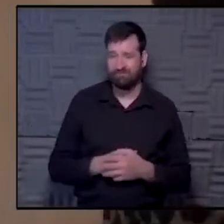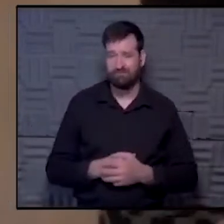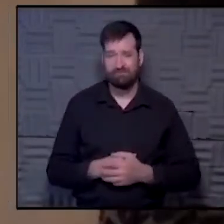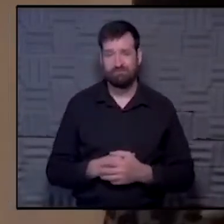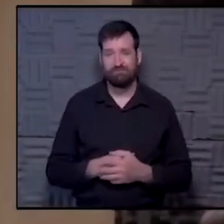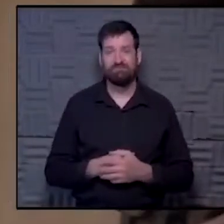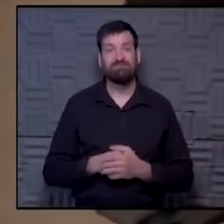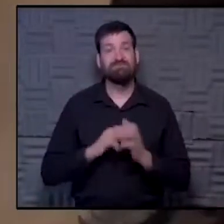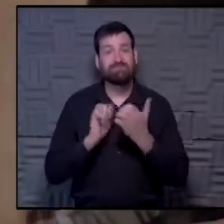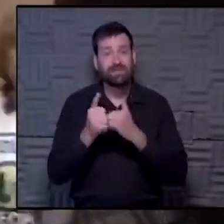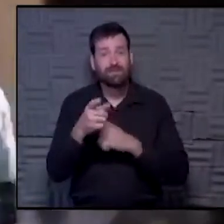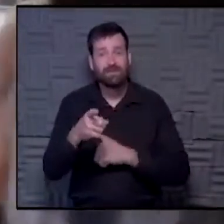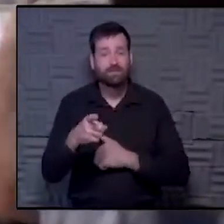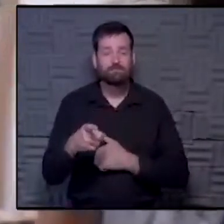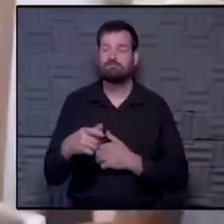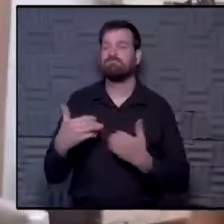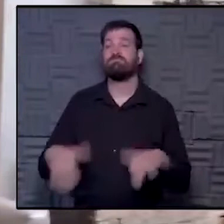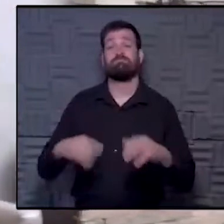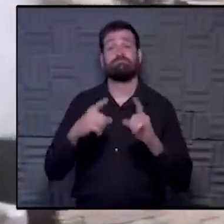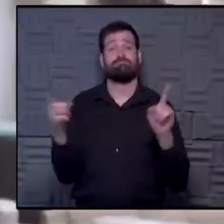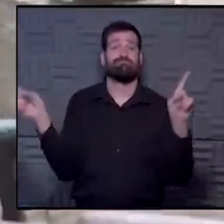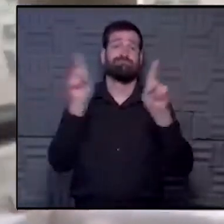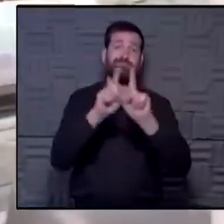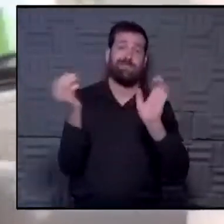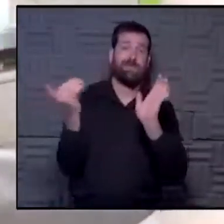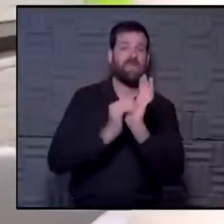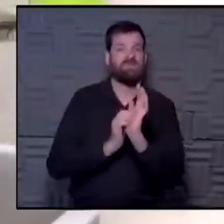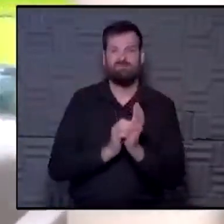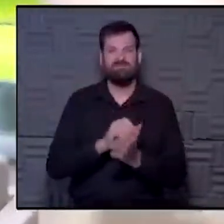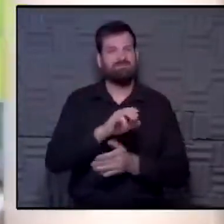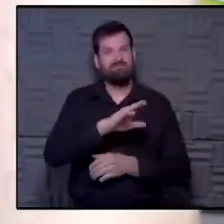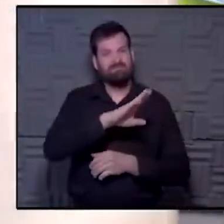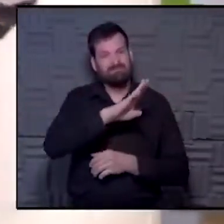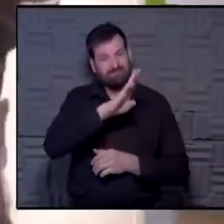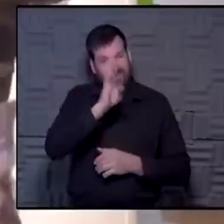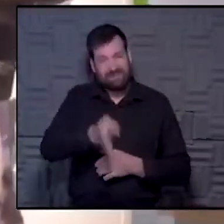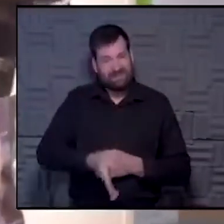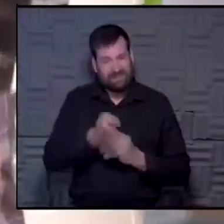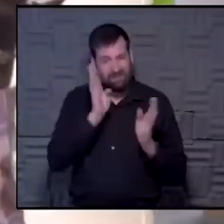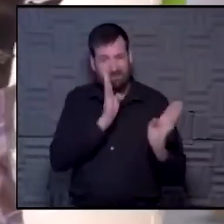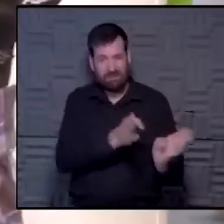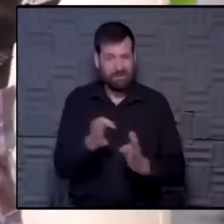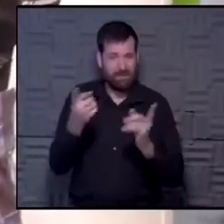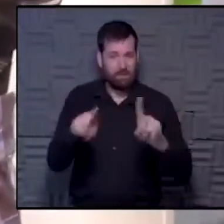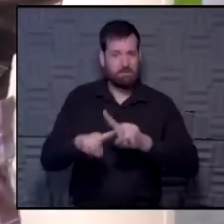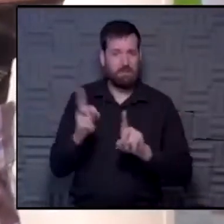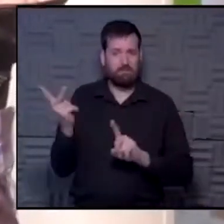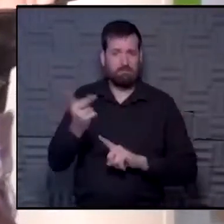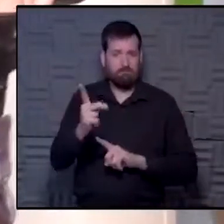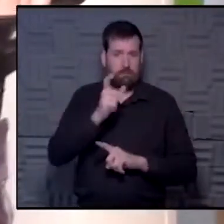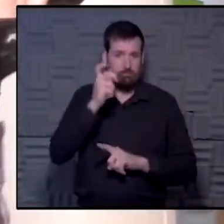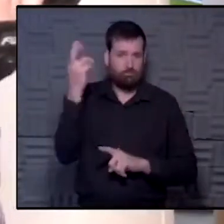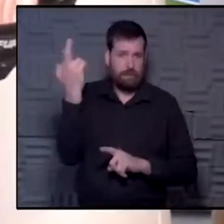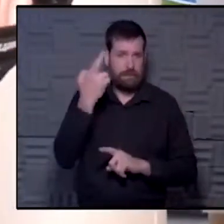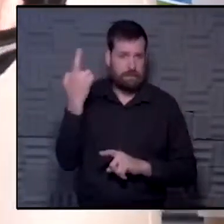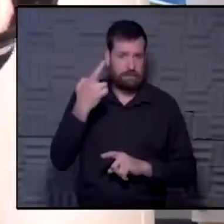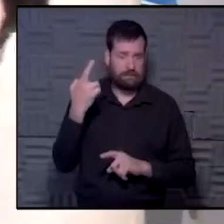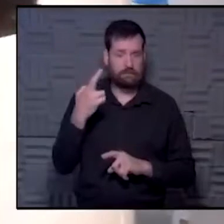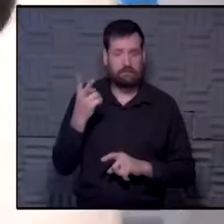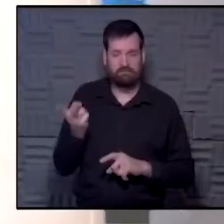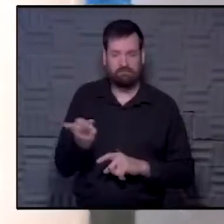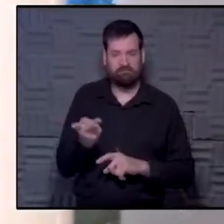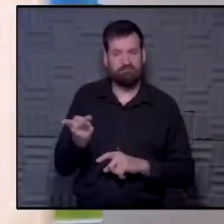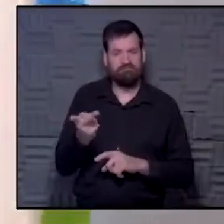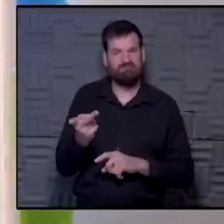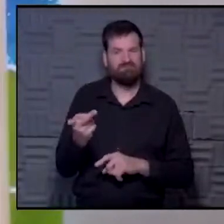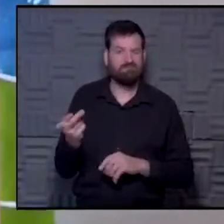Where are you? It's a reunion that was never meant to happen. But what these two didn't realize at the time is this would be